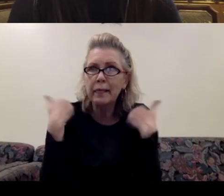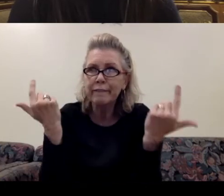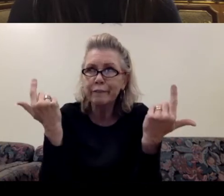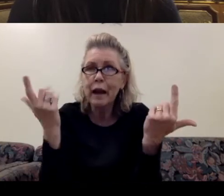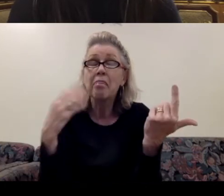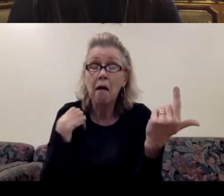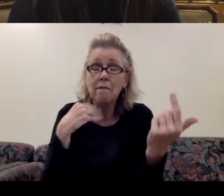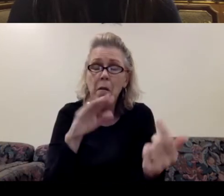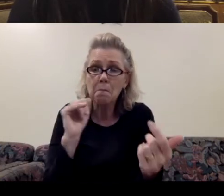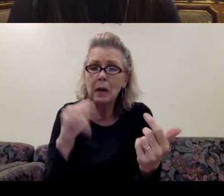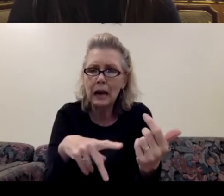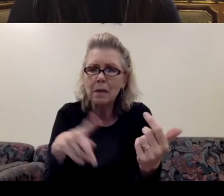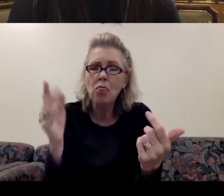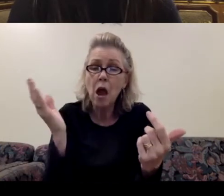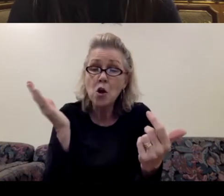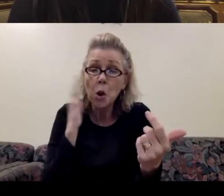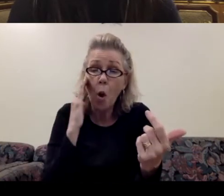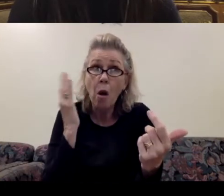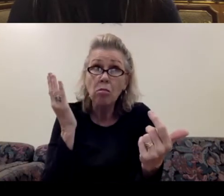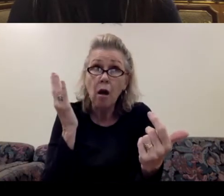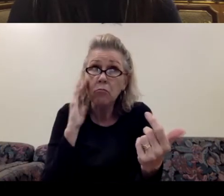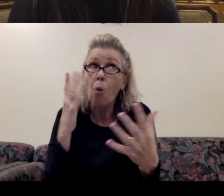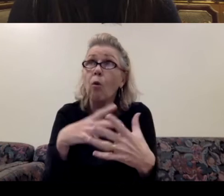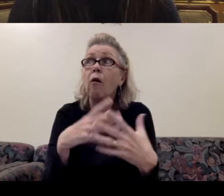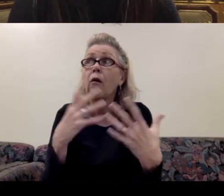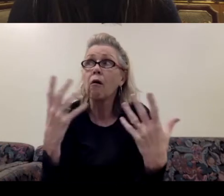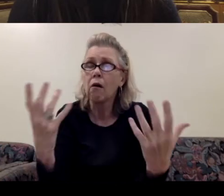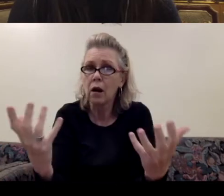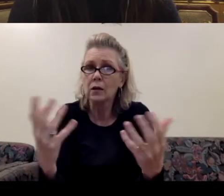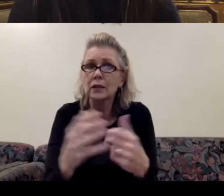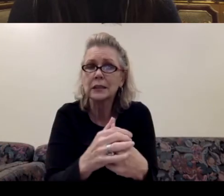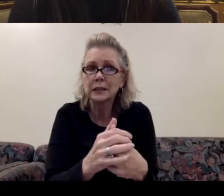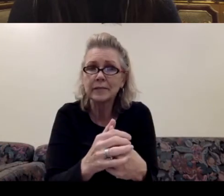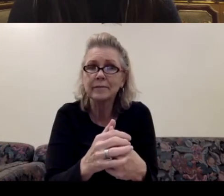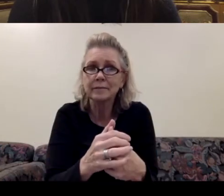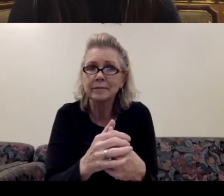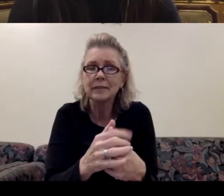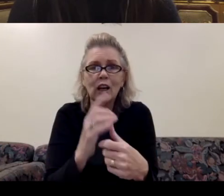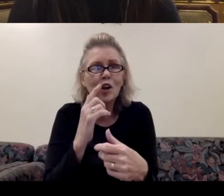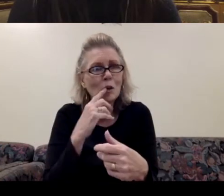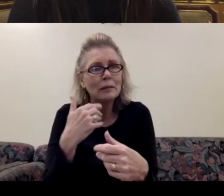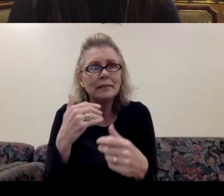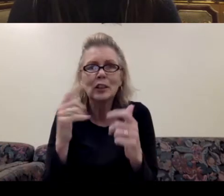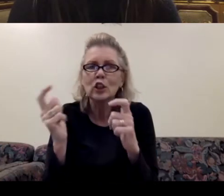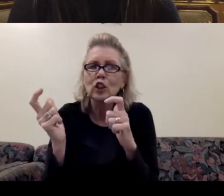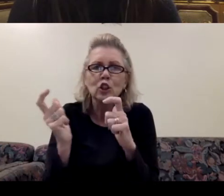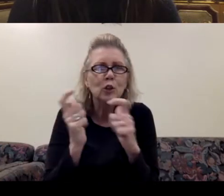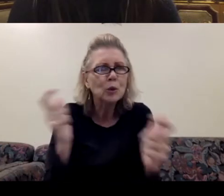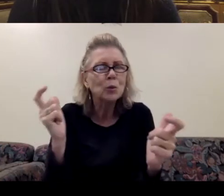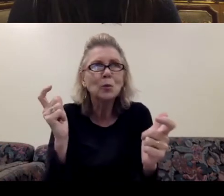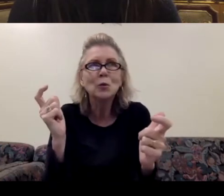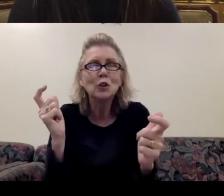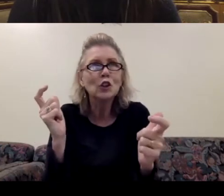They know, they know so much. It was a huge learning